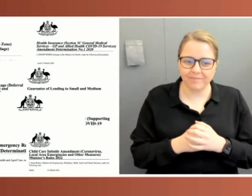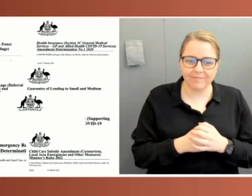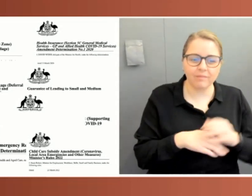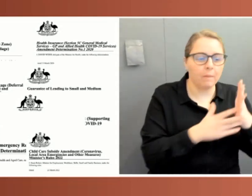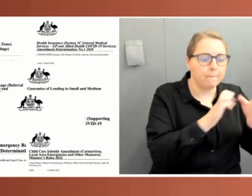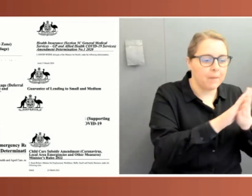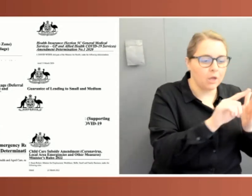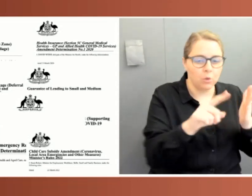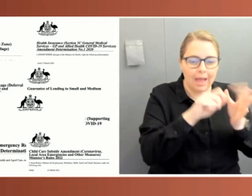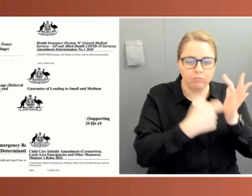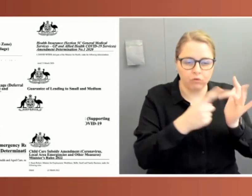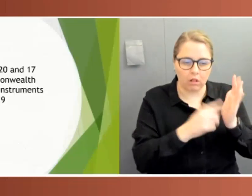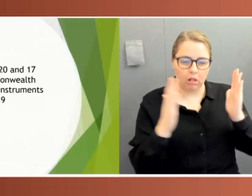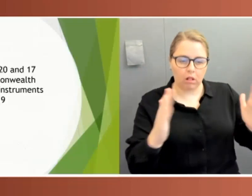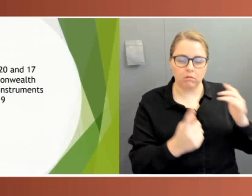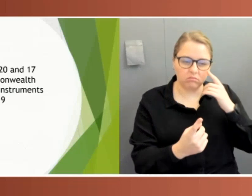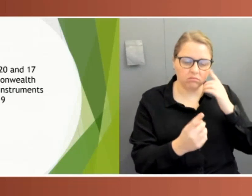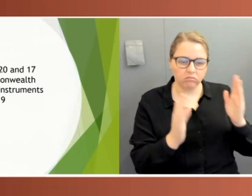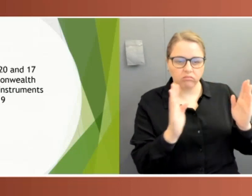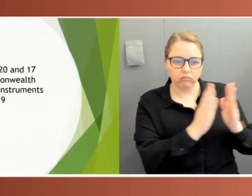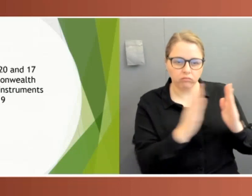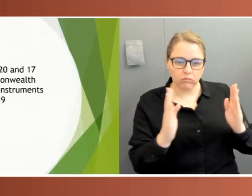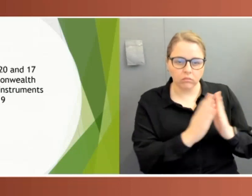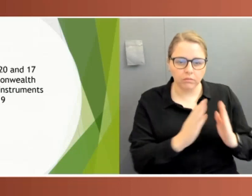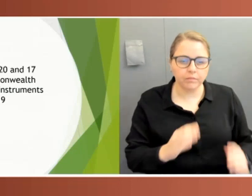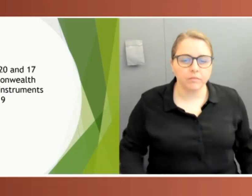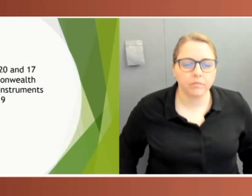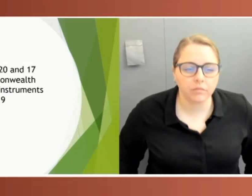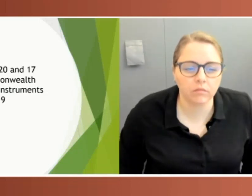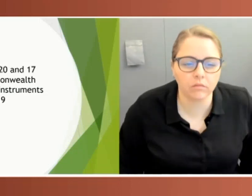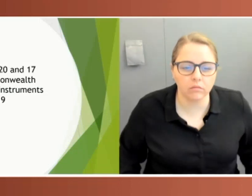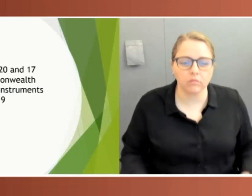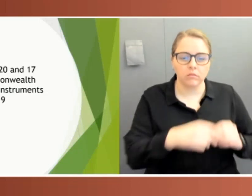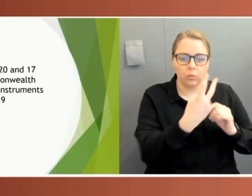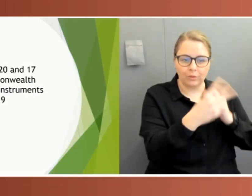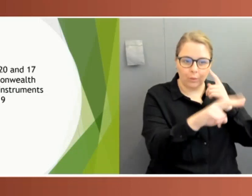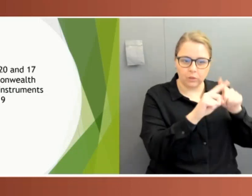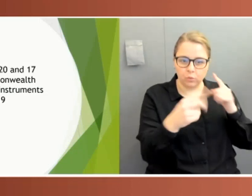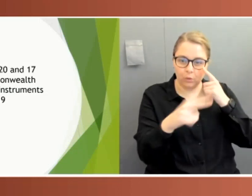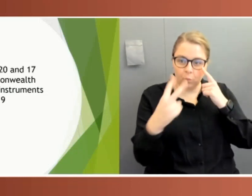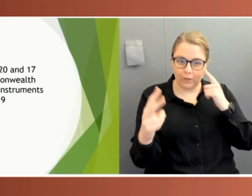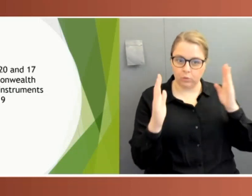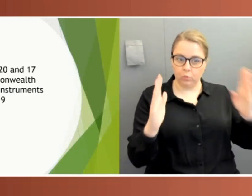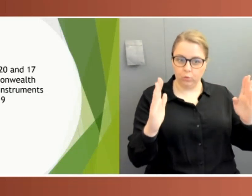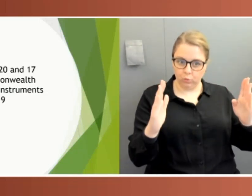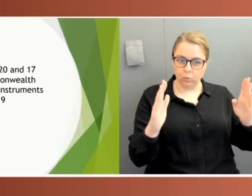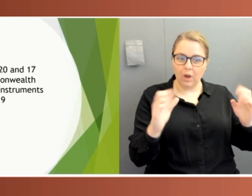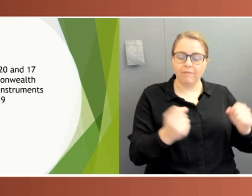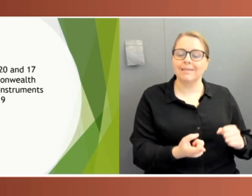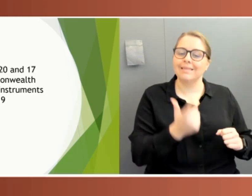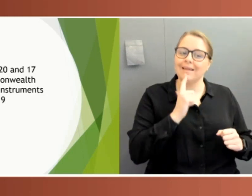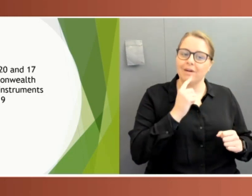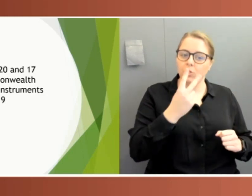period of 760 days, 727 legislative instruments were made. And as I said, at the state and territory level, there were